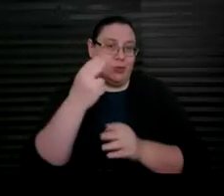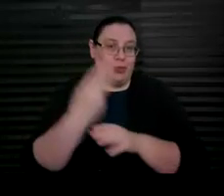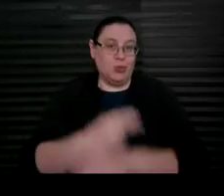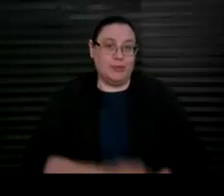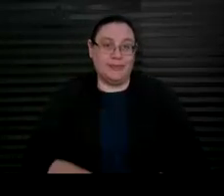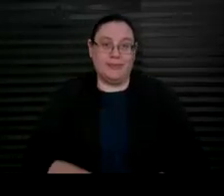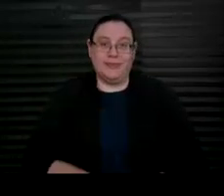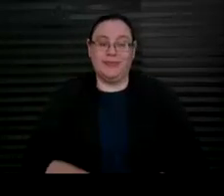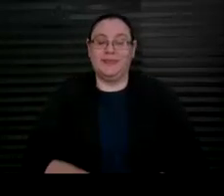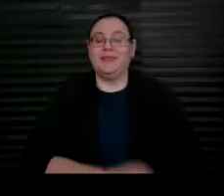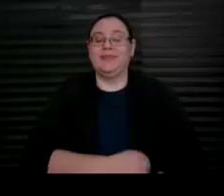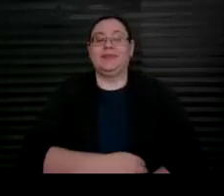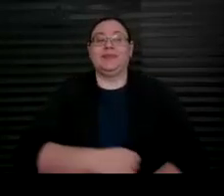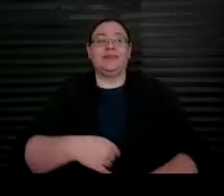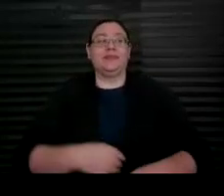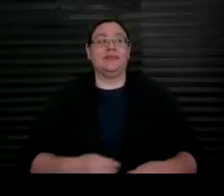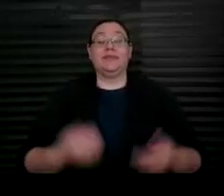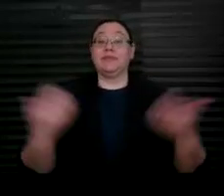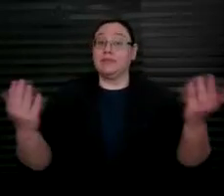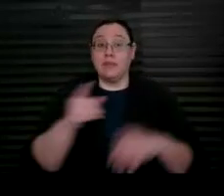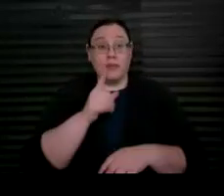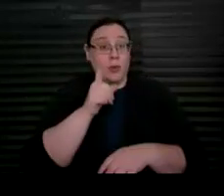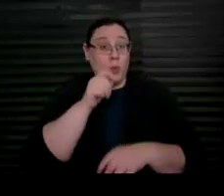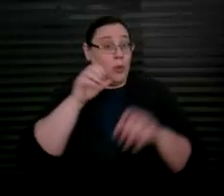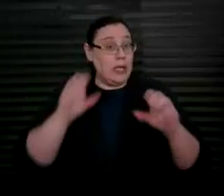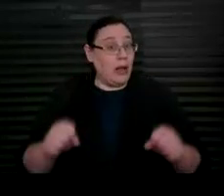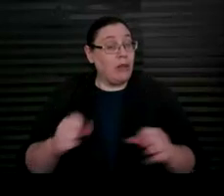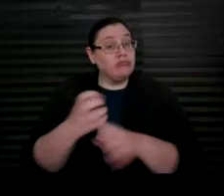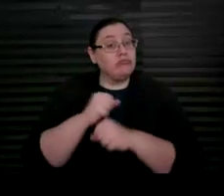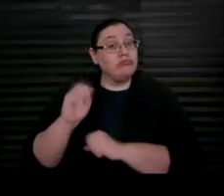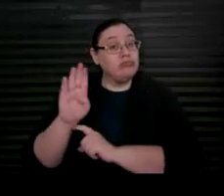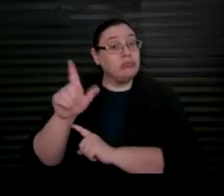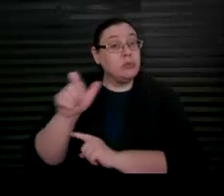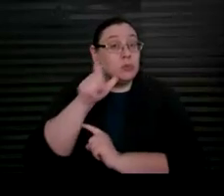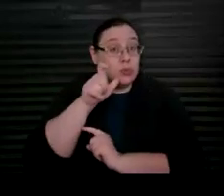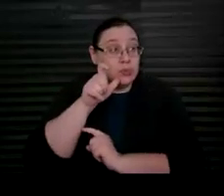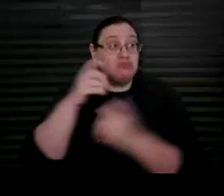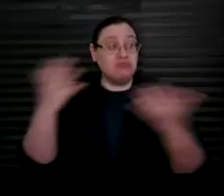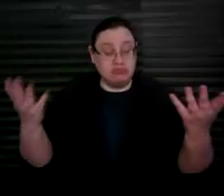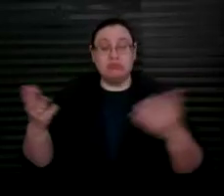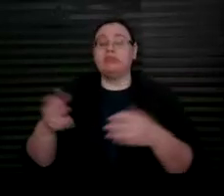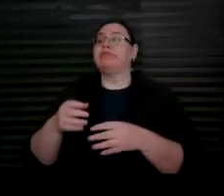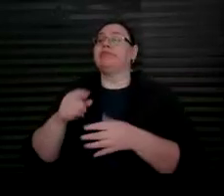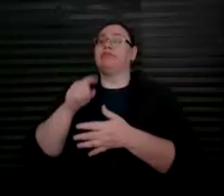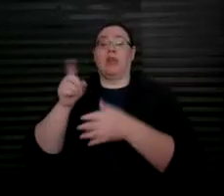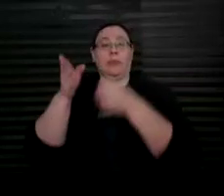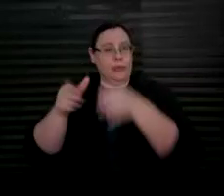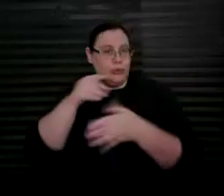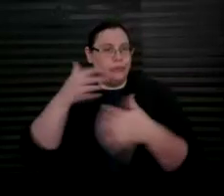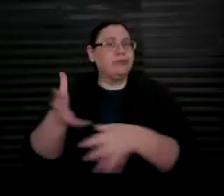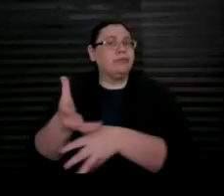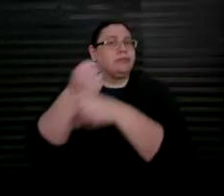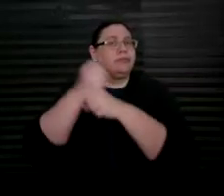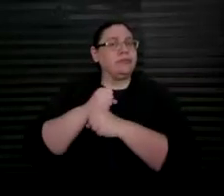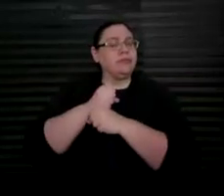• Who is ABLE eligible? A person who has received Supplemental Security